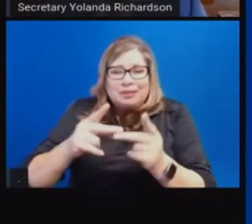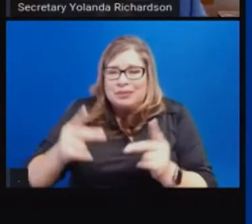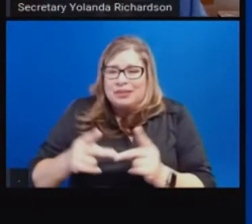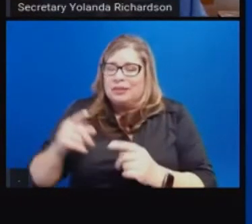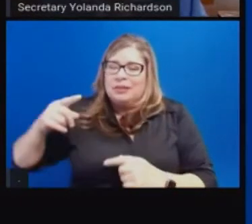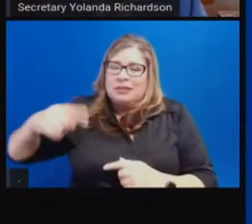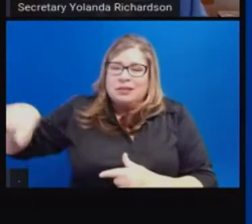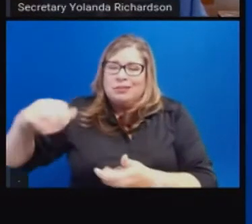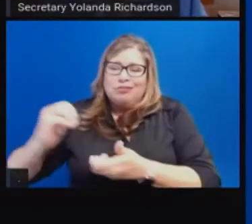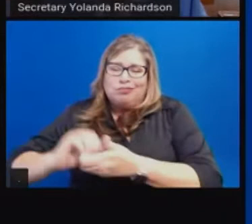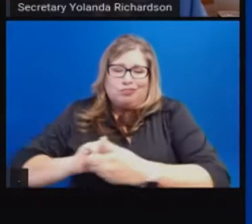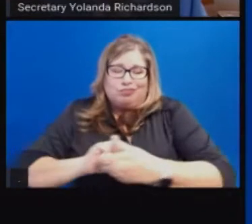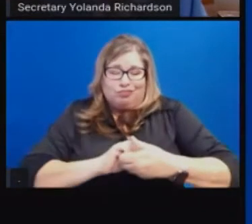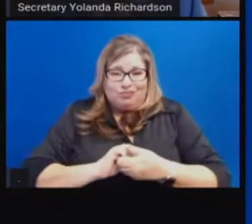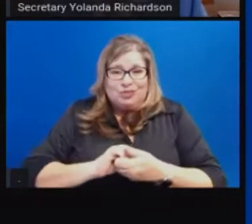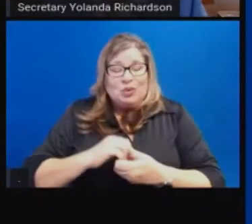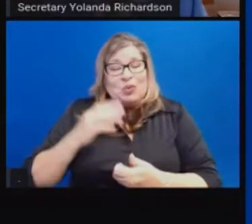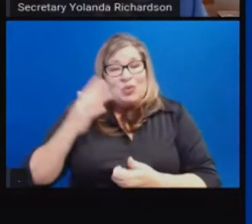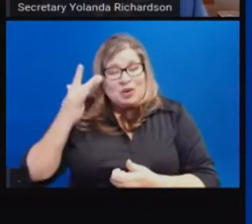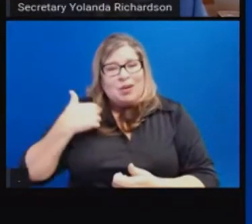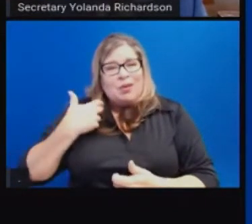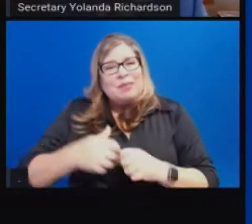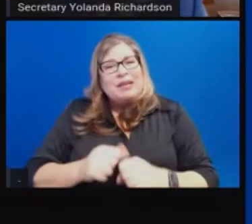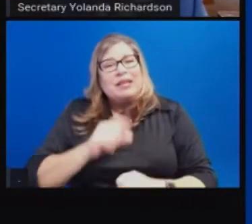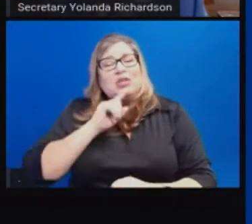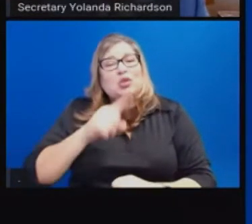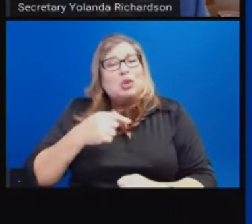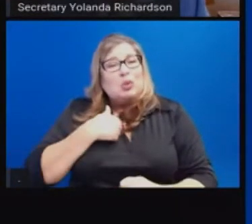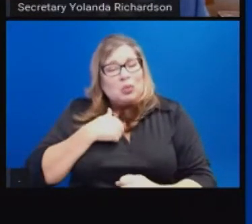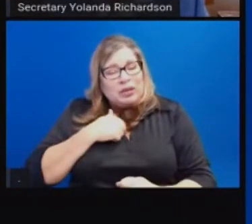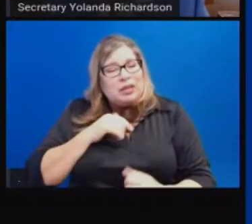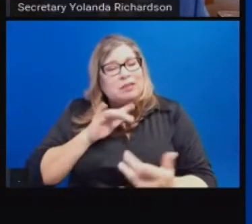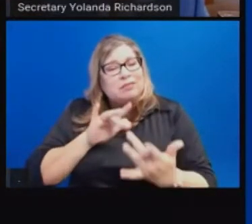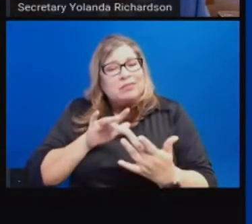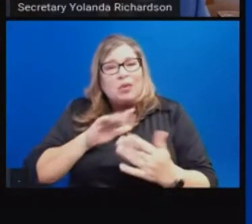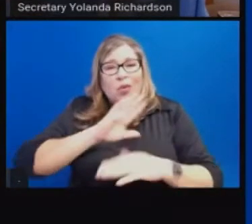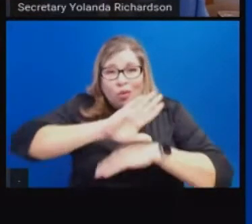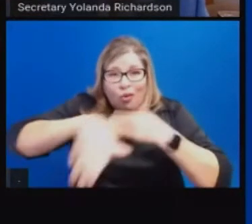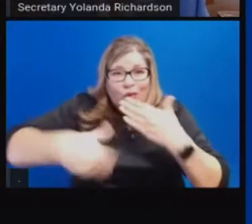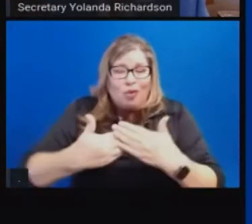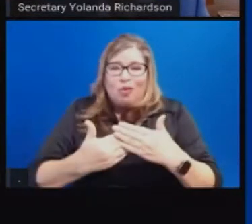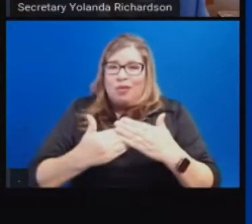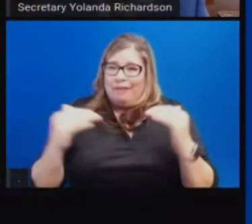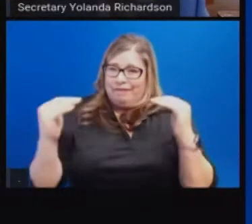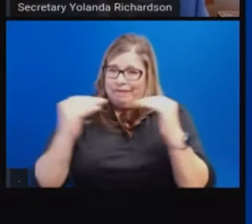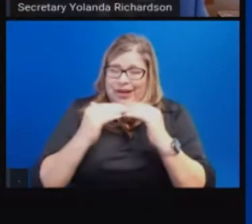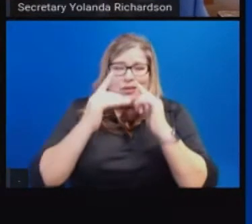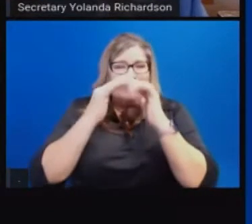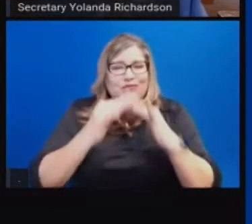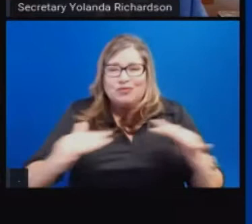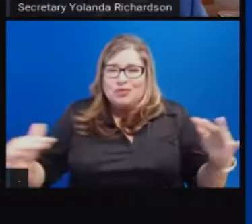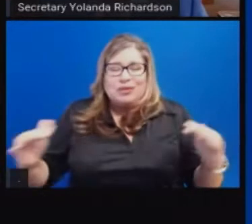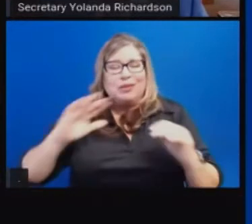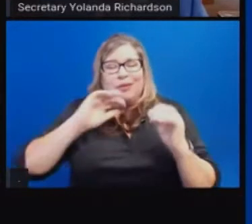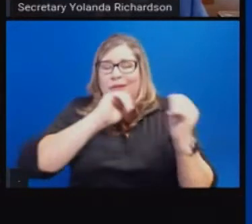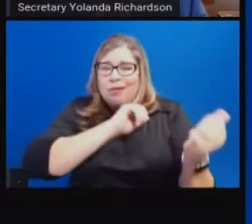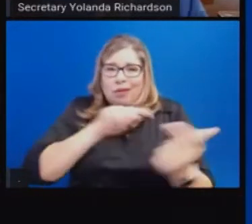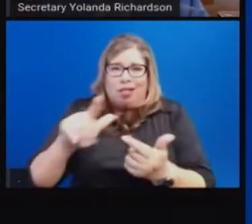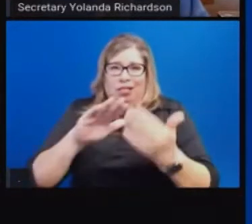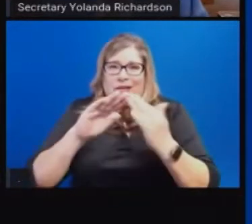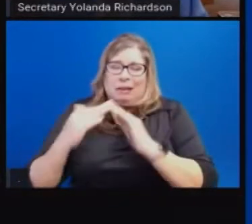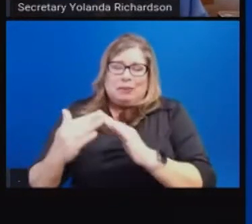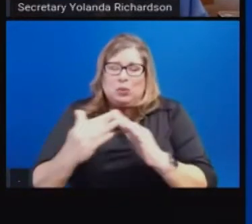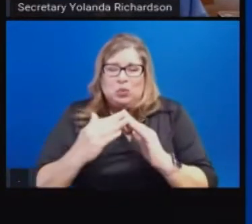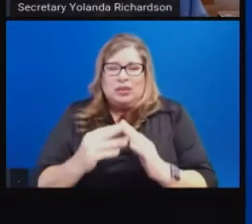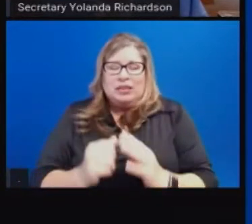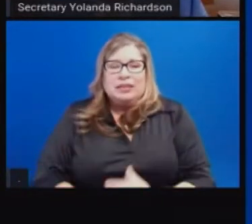reaching disproportionately affected communities effectively and in a way that matters. Most important, this